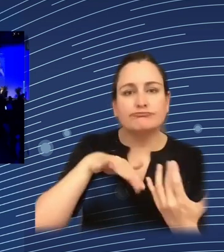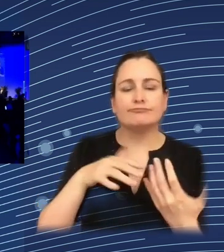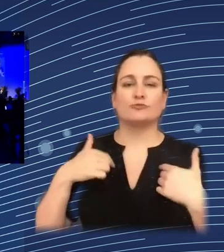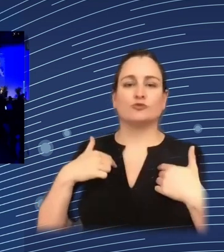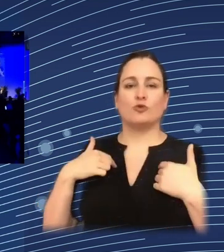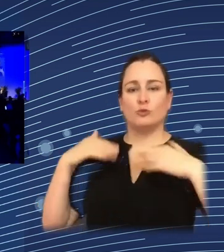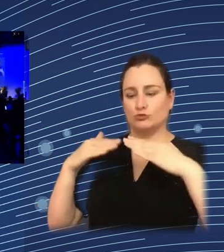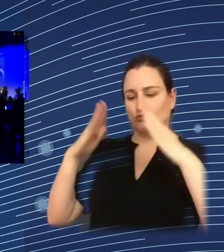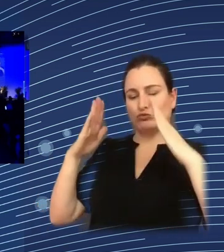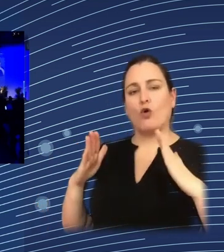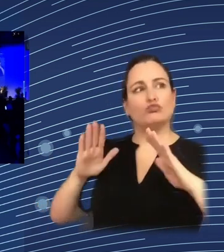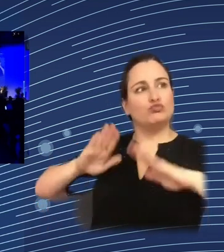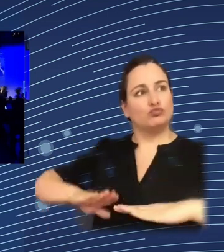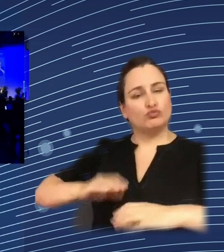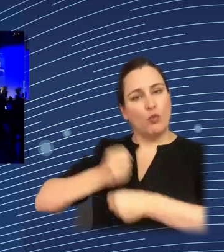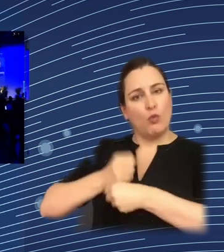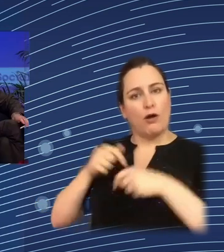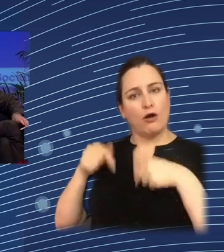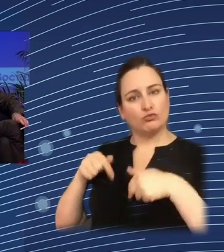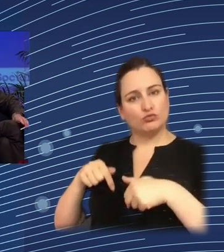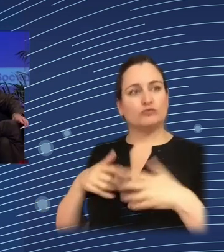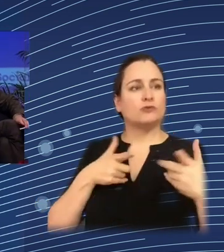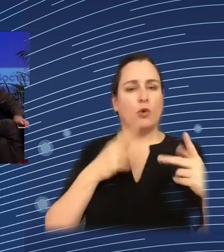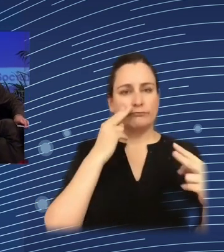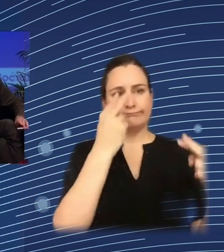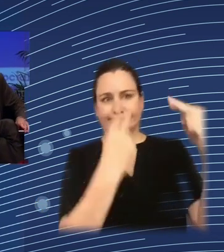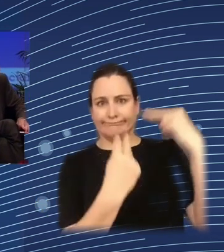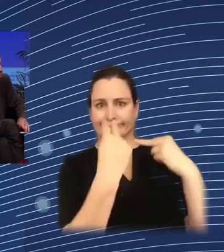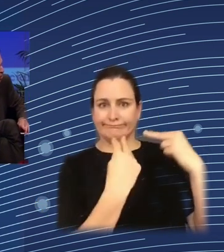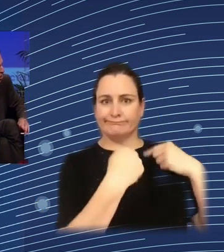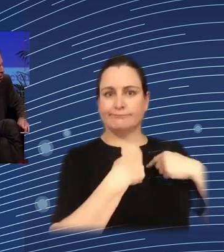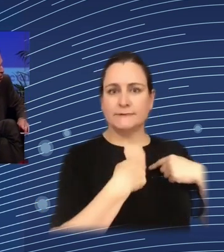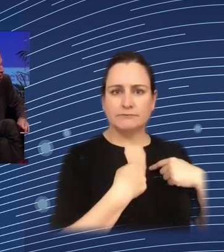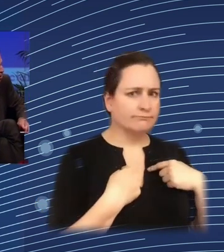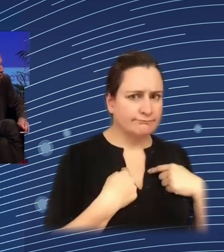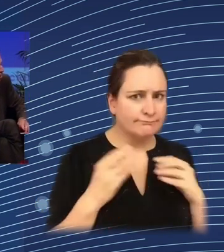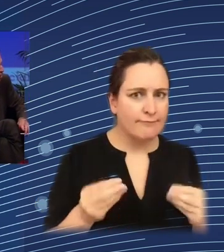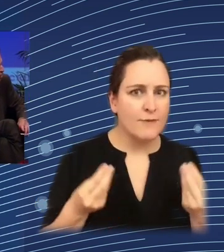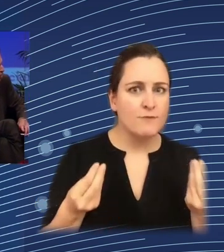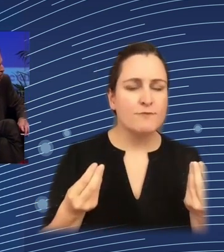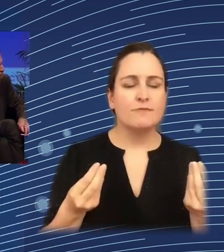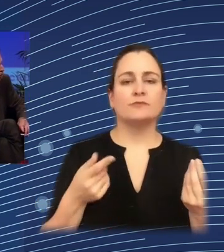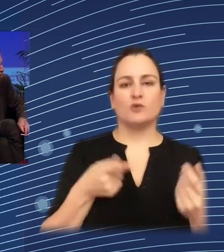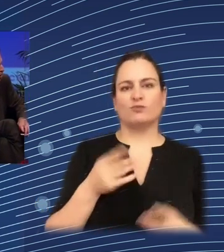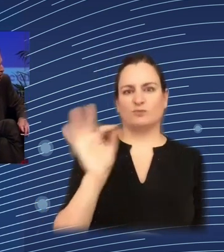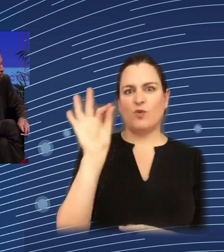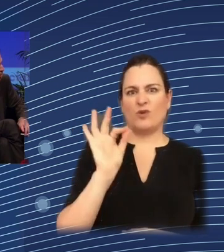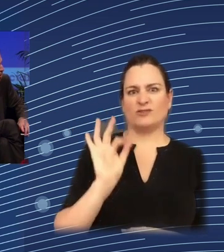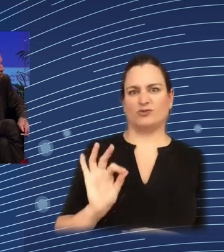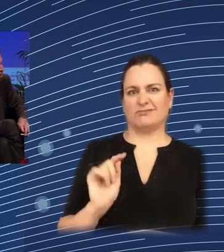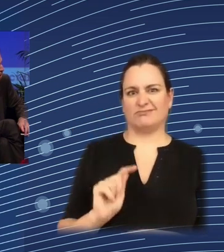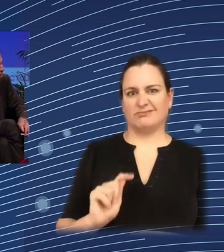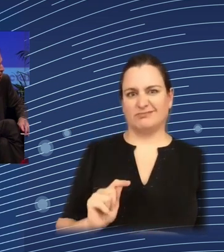where of course there might be other ways of monitoring I don't know who who would like to answer to that um anyone